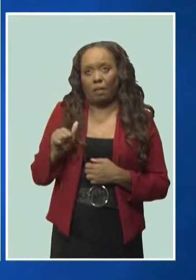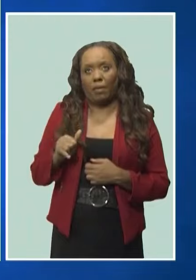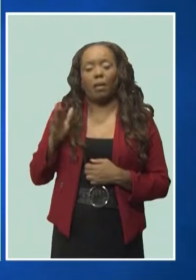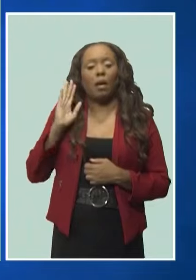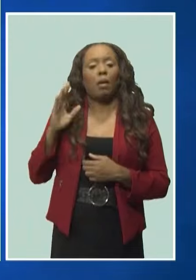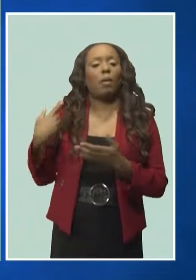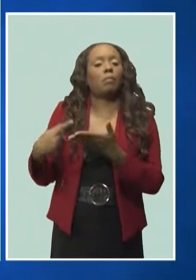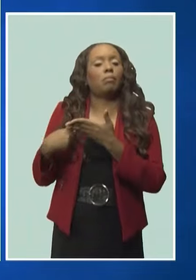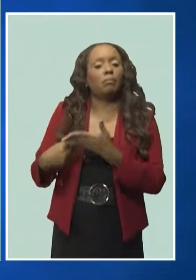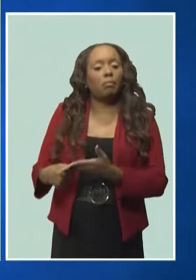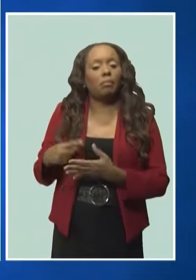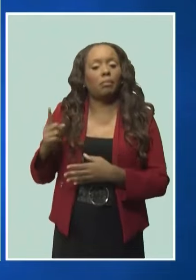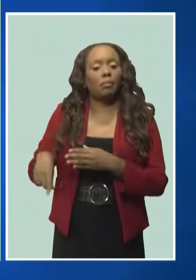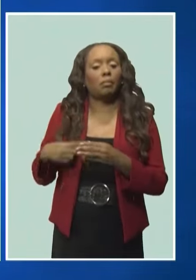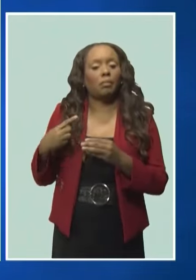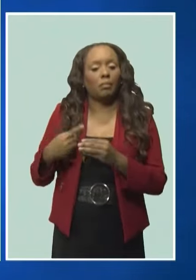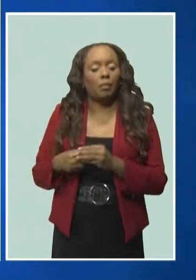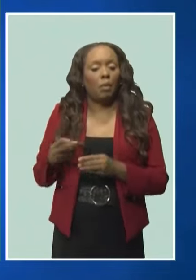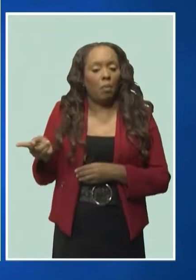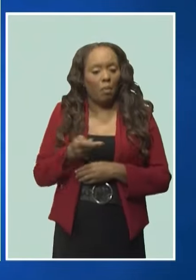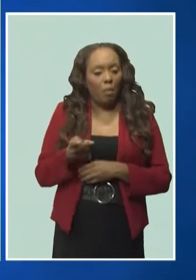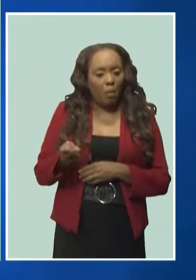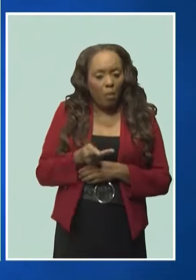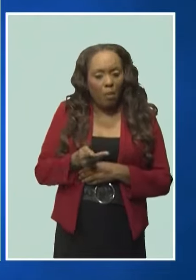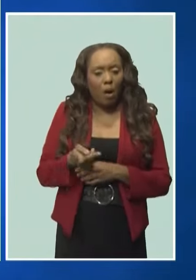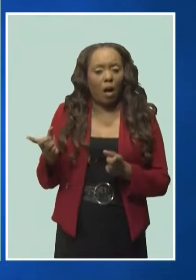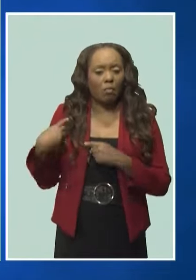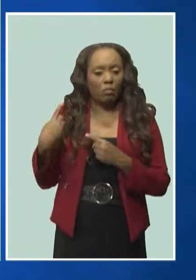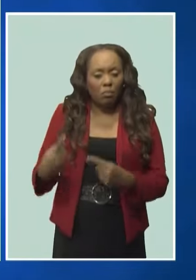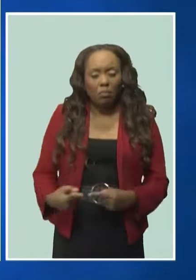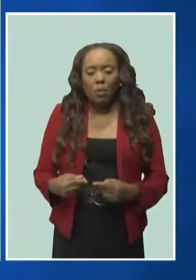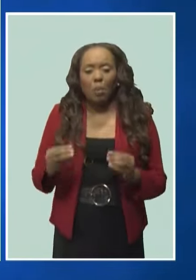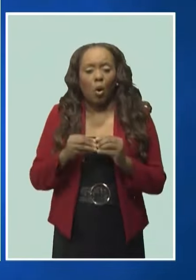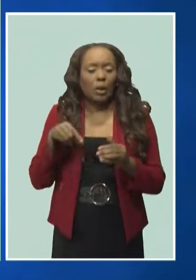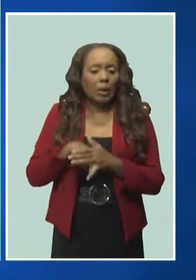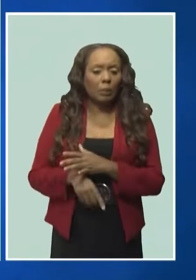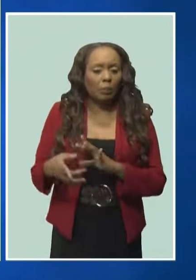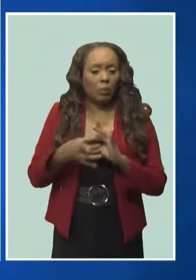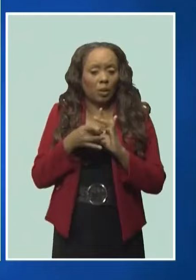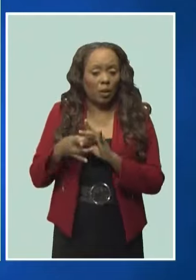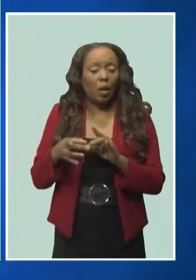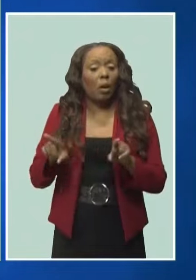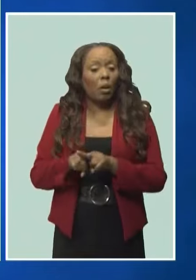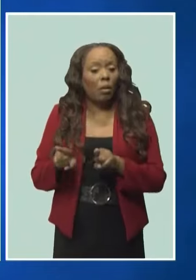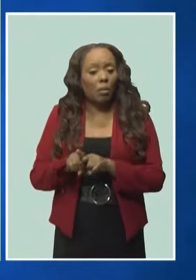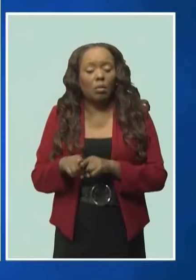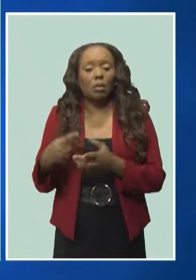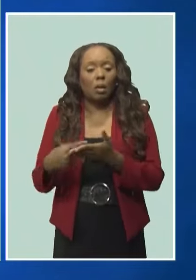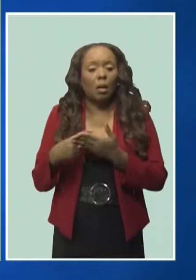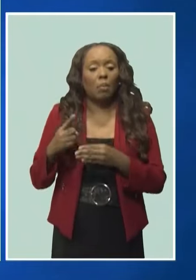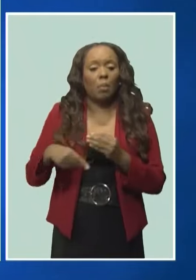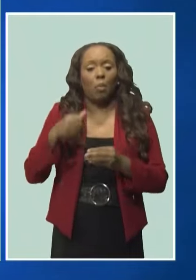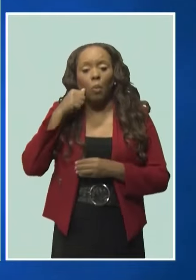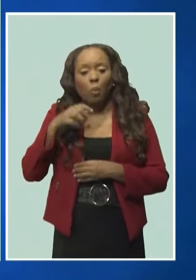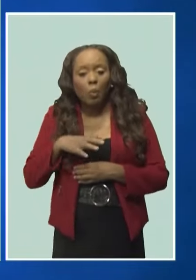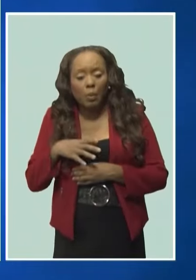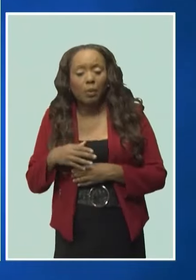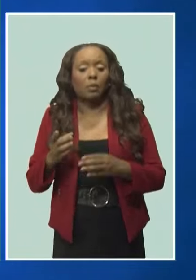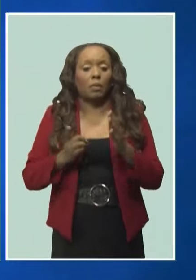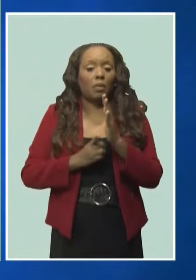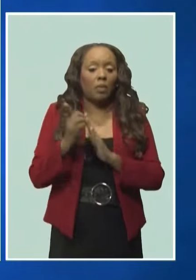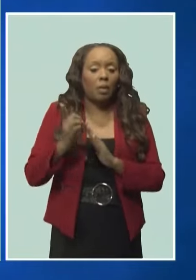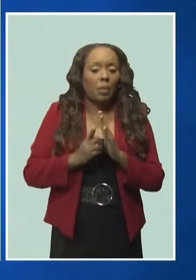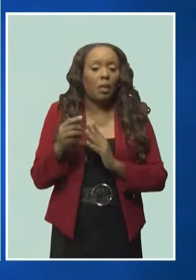on sustaining the fraternal relations the two countries have enjoyed for decades and would also cover issues such as women and development,